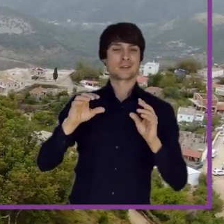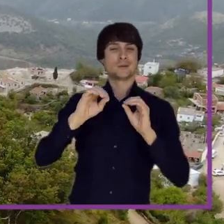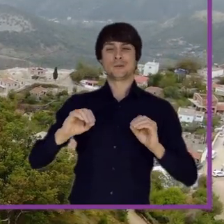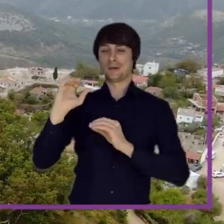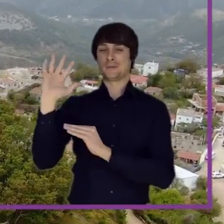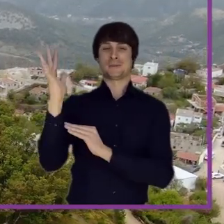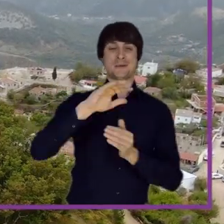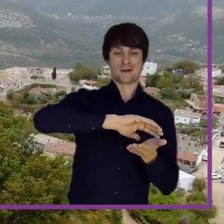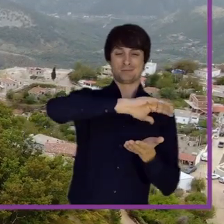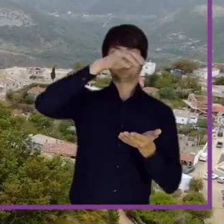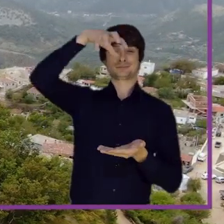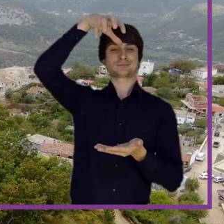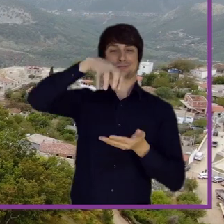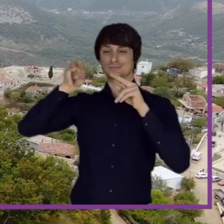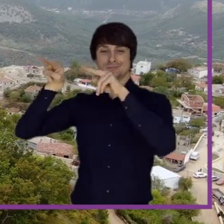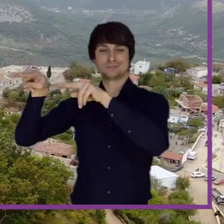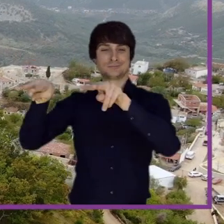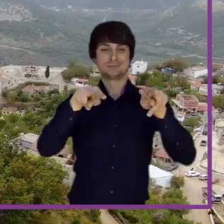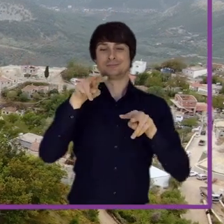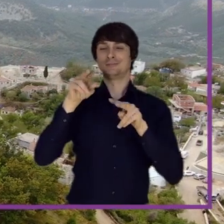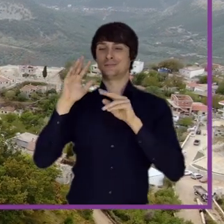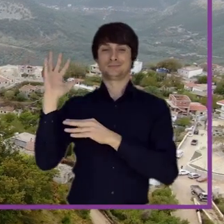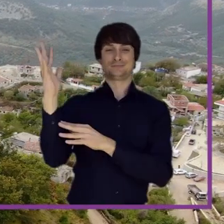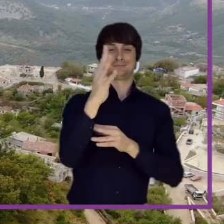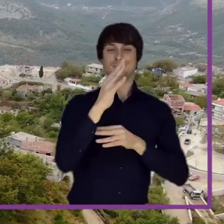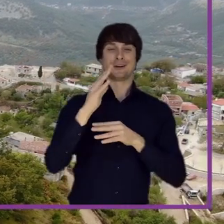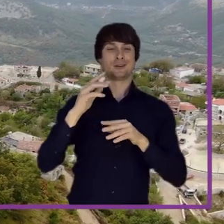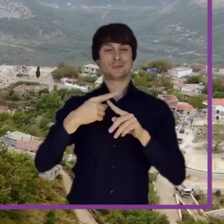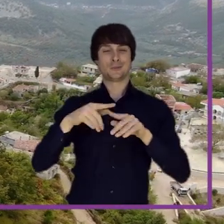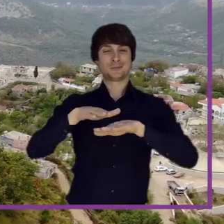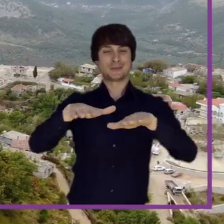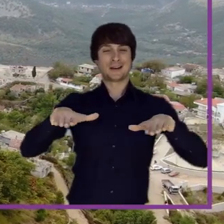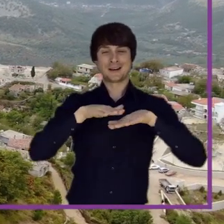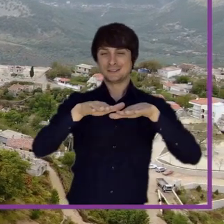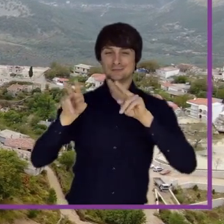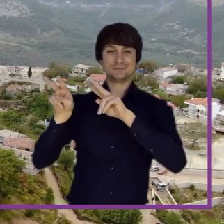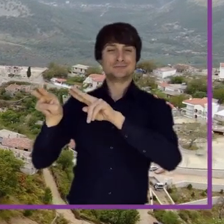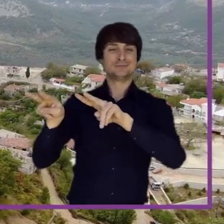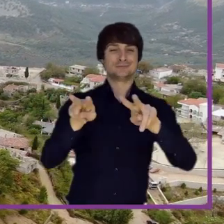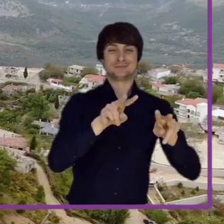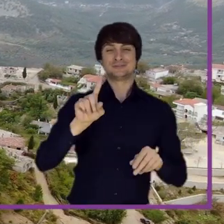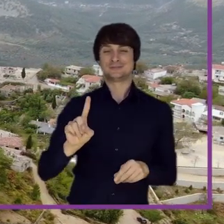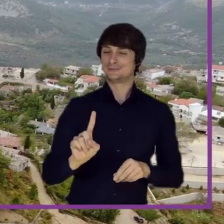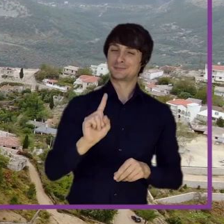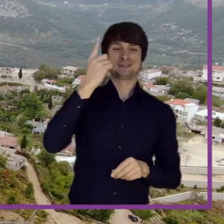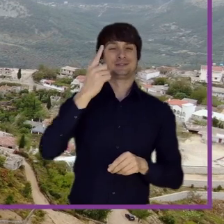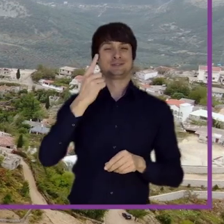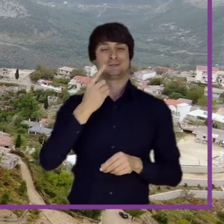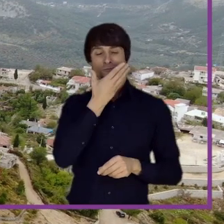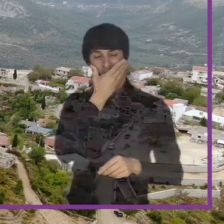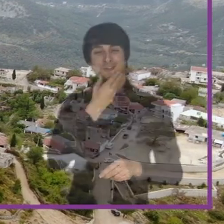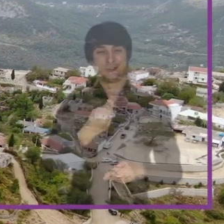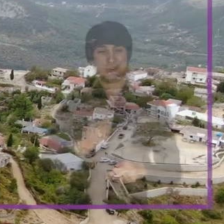panorama, overlooking the Ionian Sea and coastline from this point, is stunning. The panorama, overlooking the Ionian